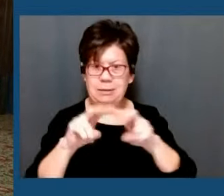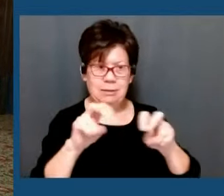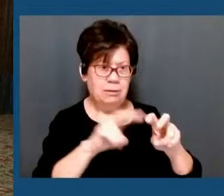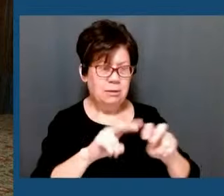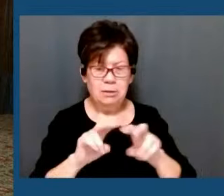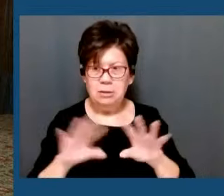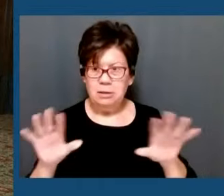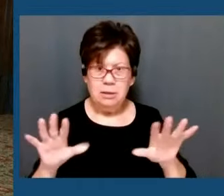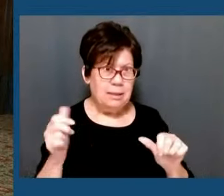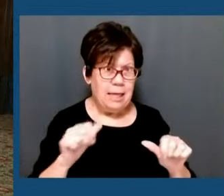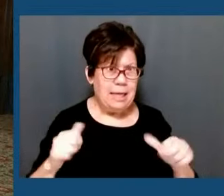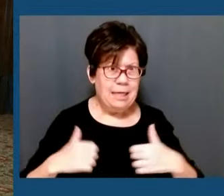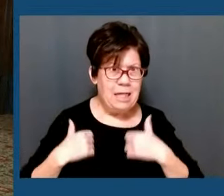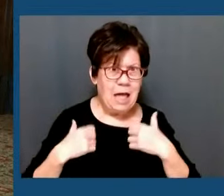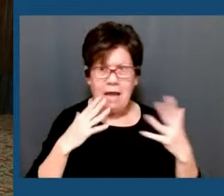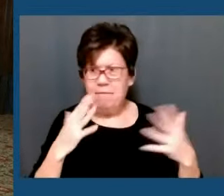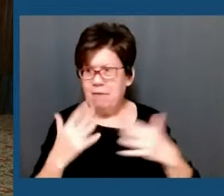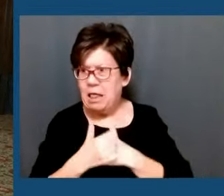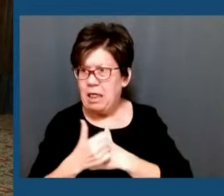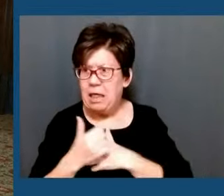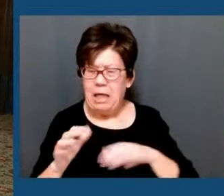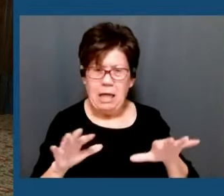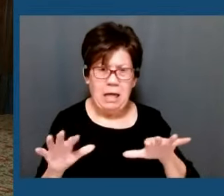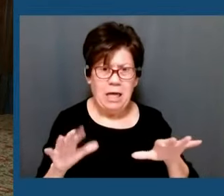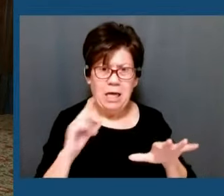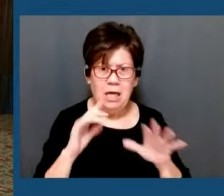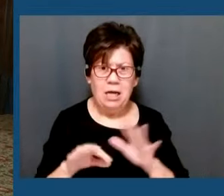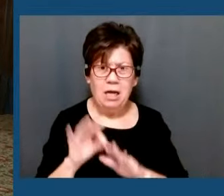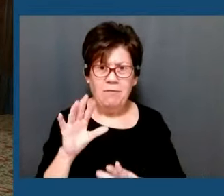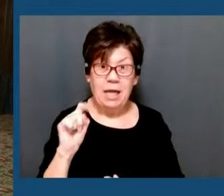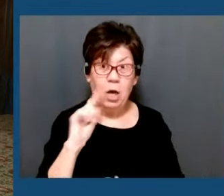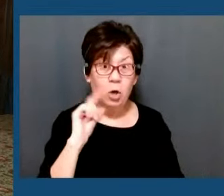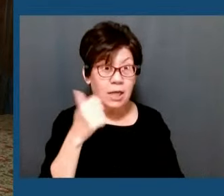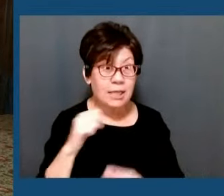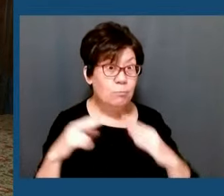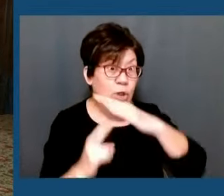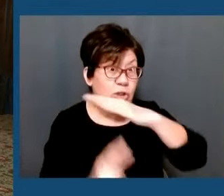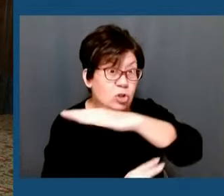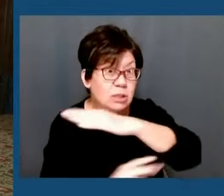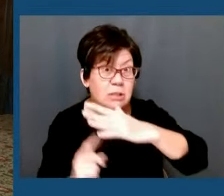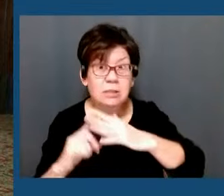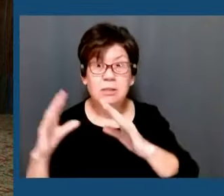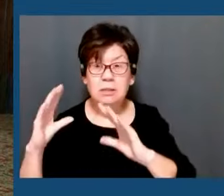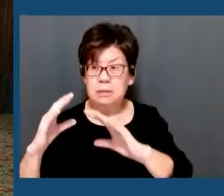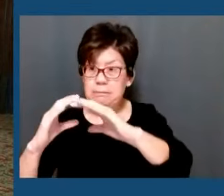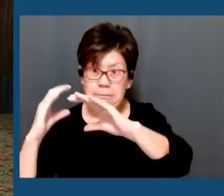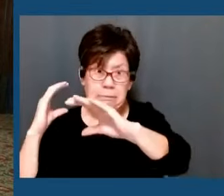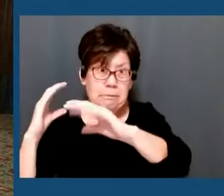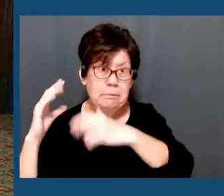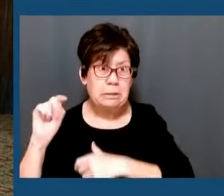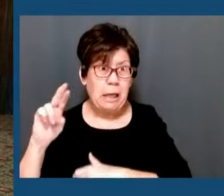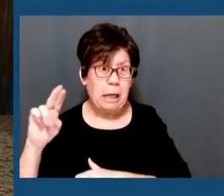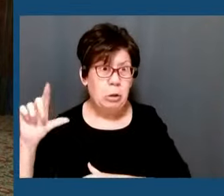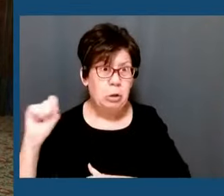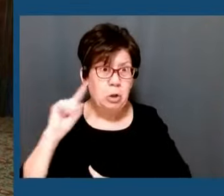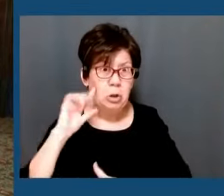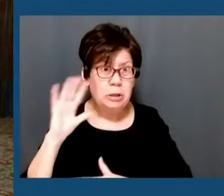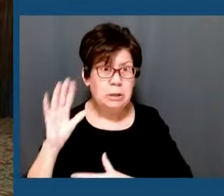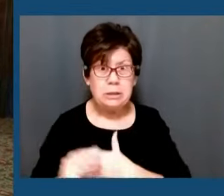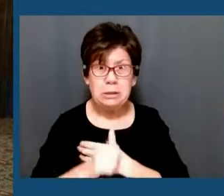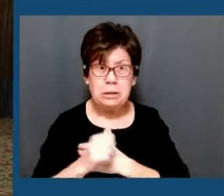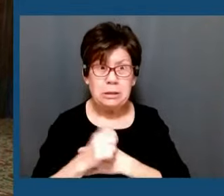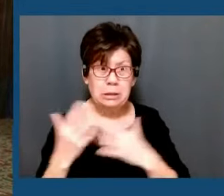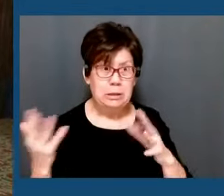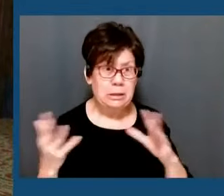in danger, and finding out whether there's any bridges or tunnels that are compromised. And so that was the first reaction